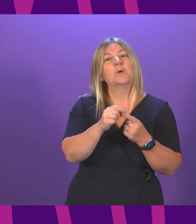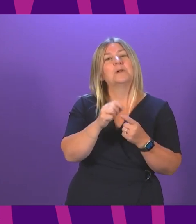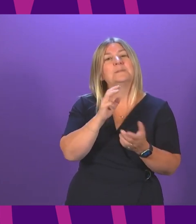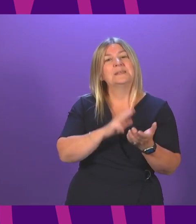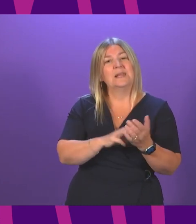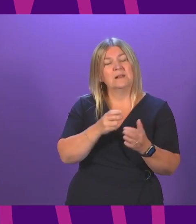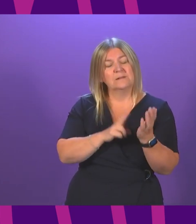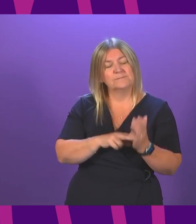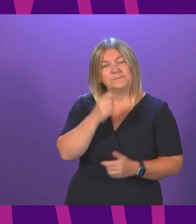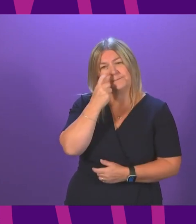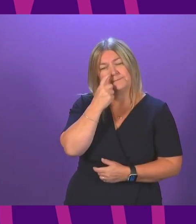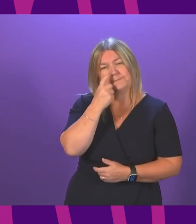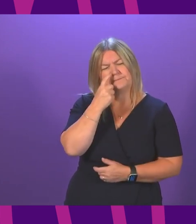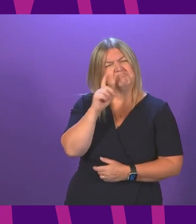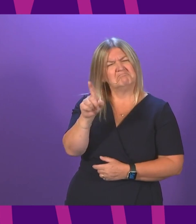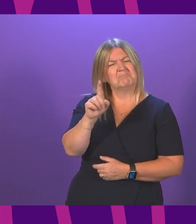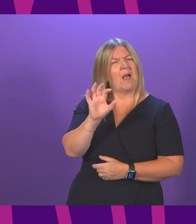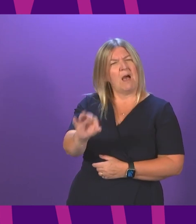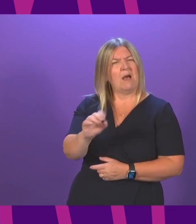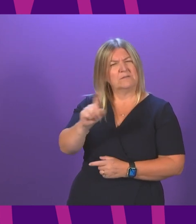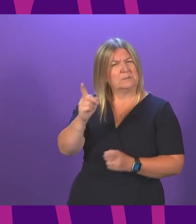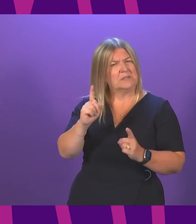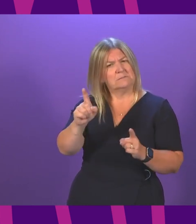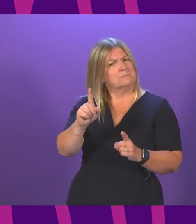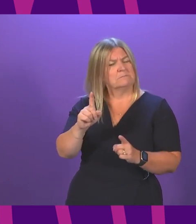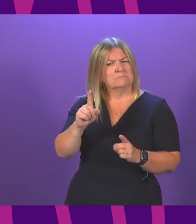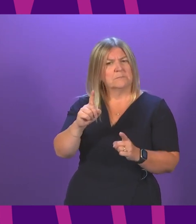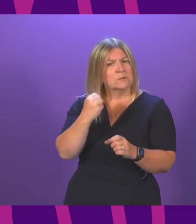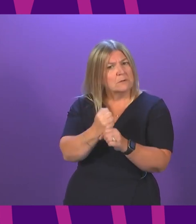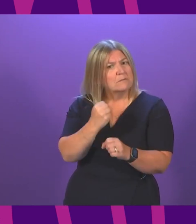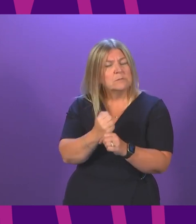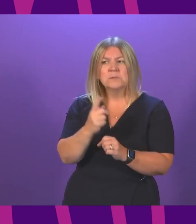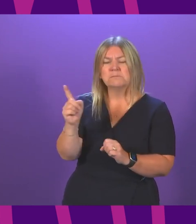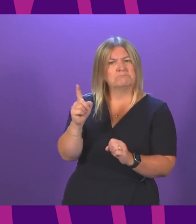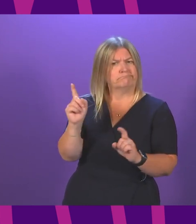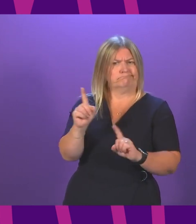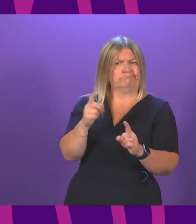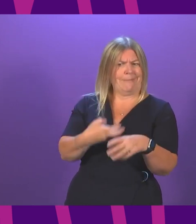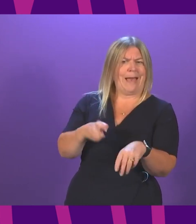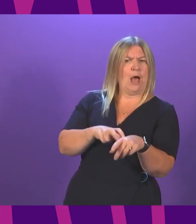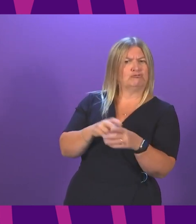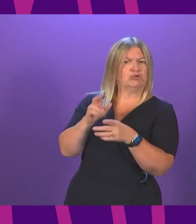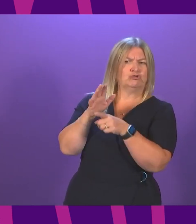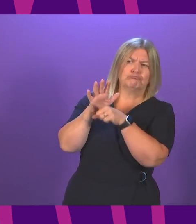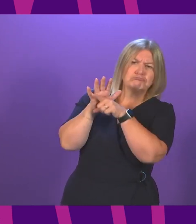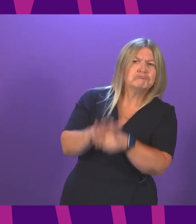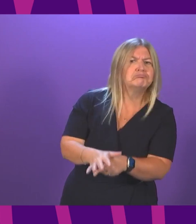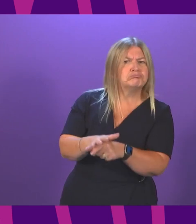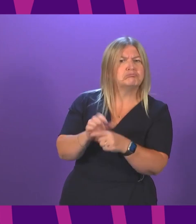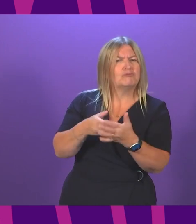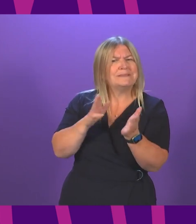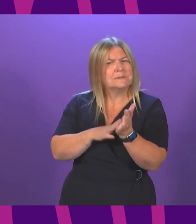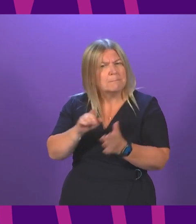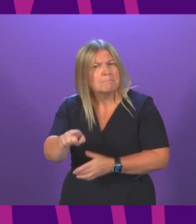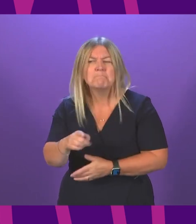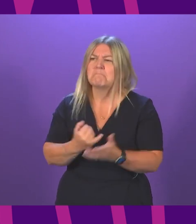To ask the First Minister what plans the Scottish Government has to tackle public displays of anti-Irish racism and anti-Catholic prejudice.